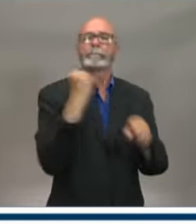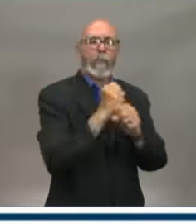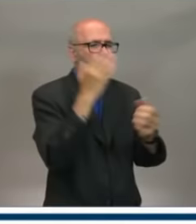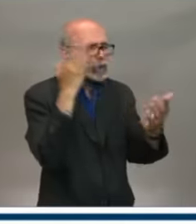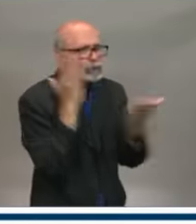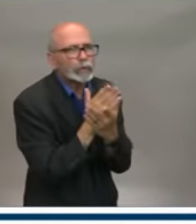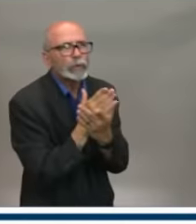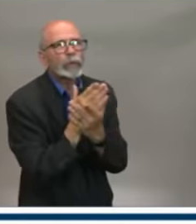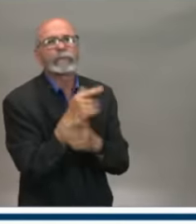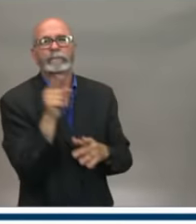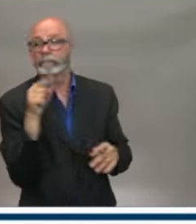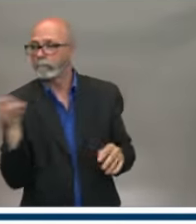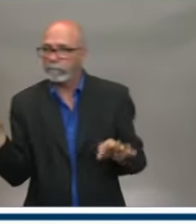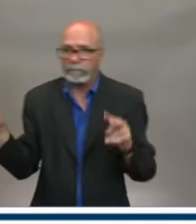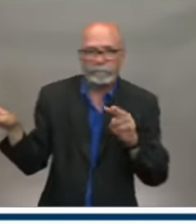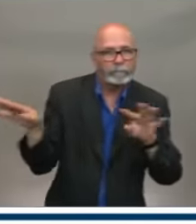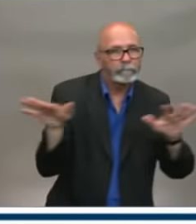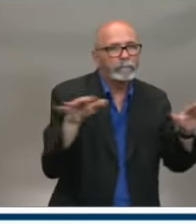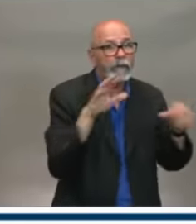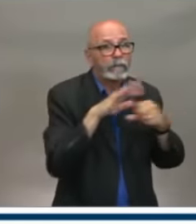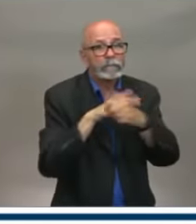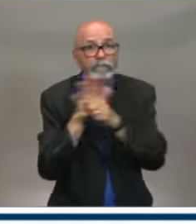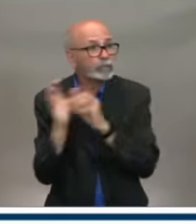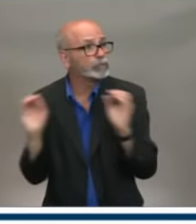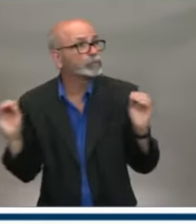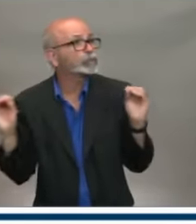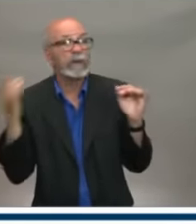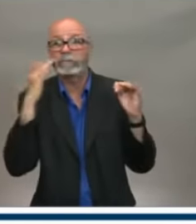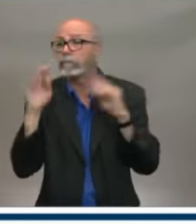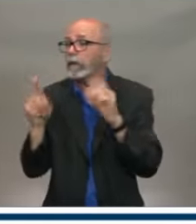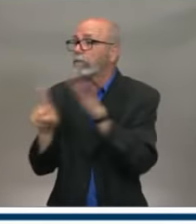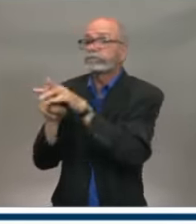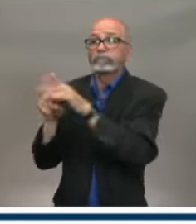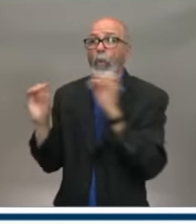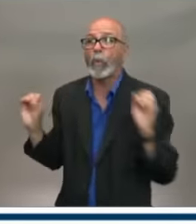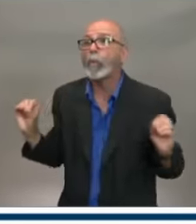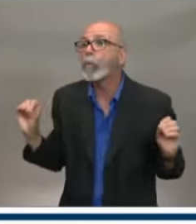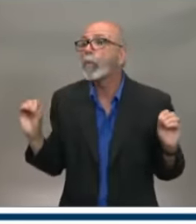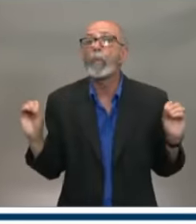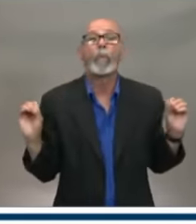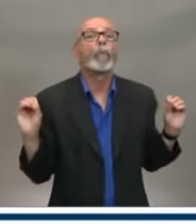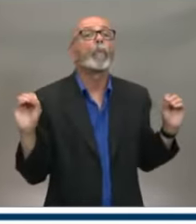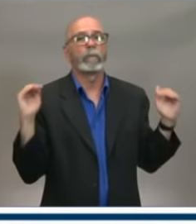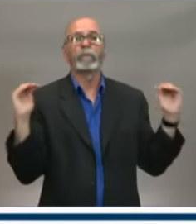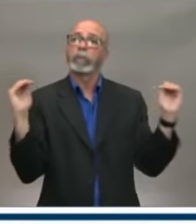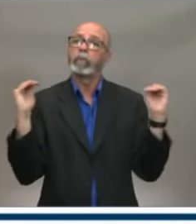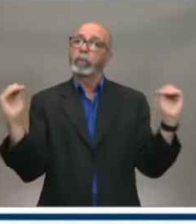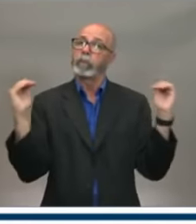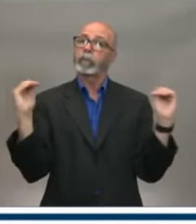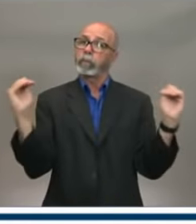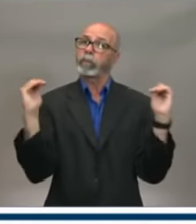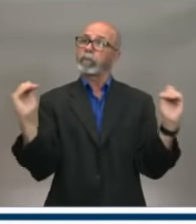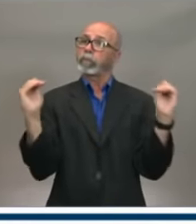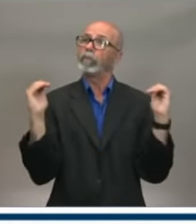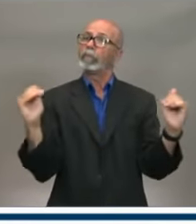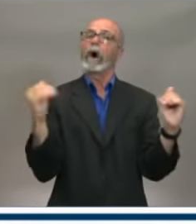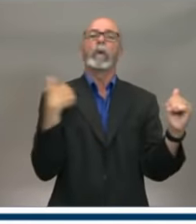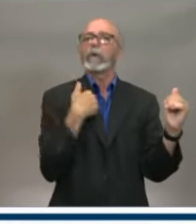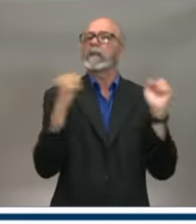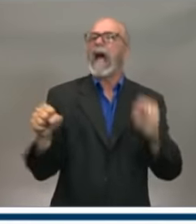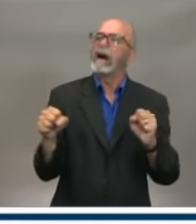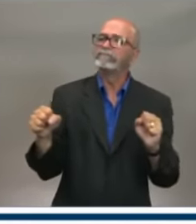spike with COVID, and we work towards ensuring that we can keep COVID – how do we live with COVID? And one of the changes that we can make at a future date